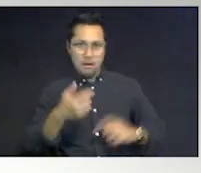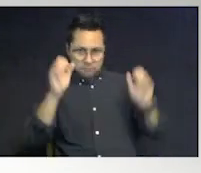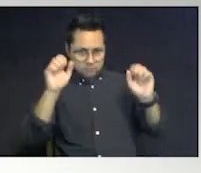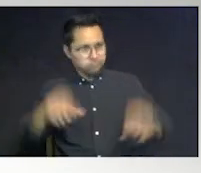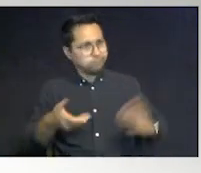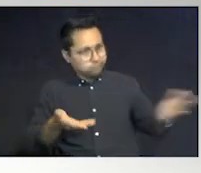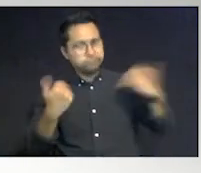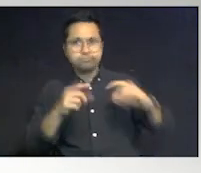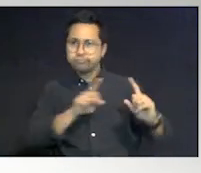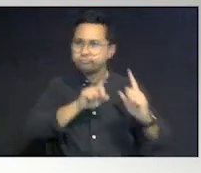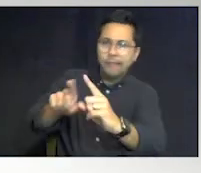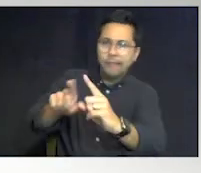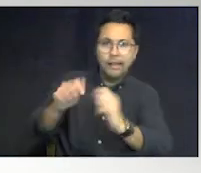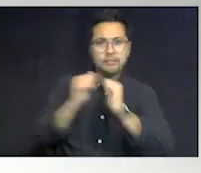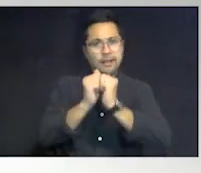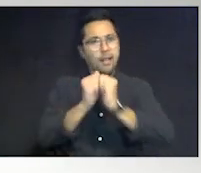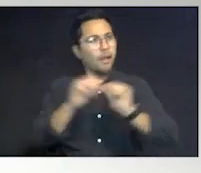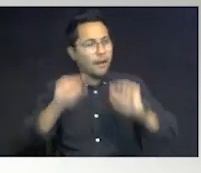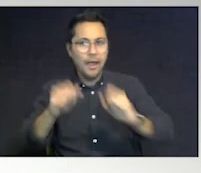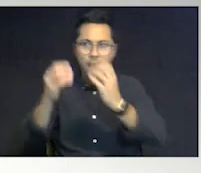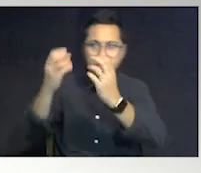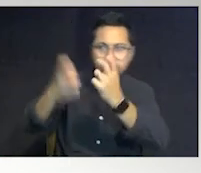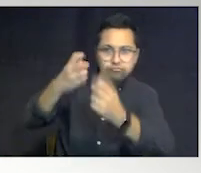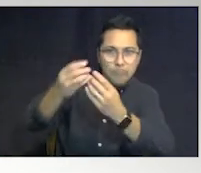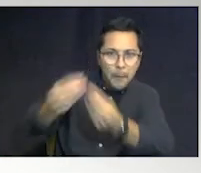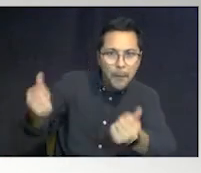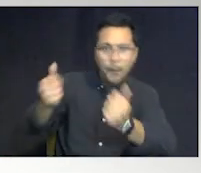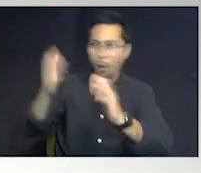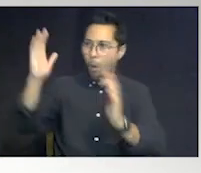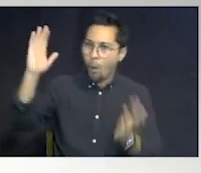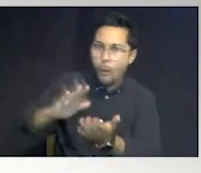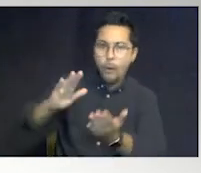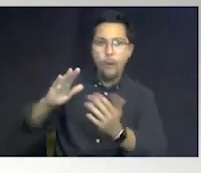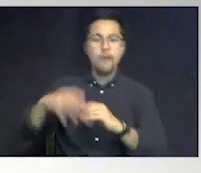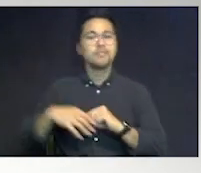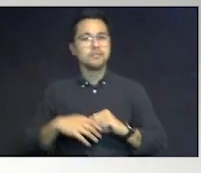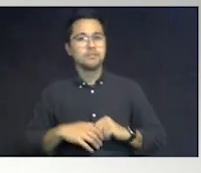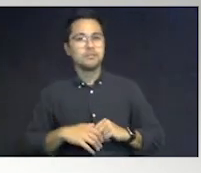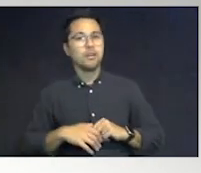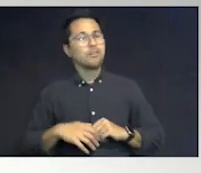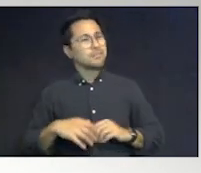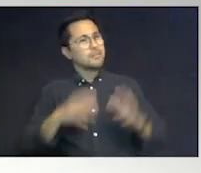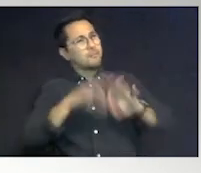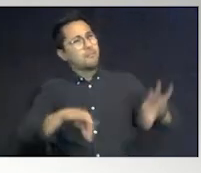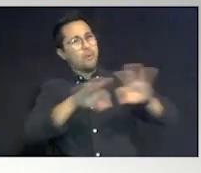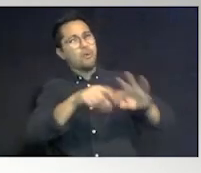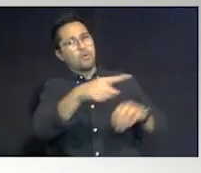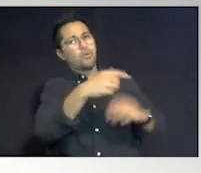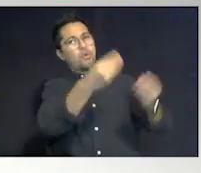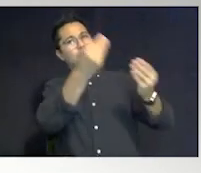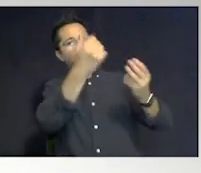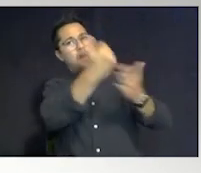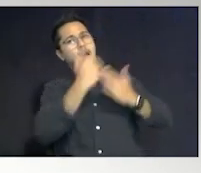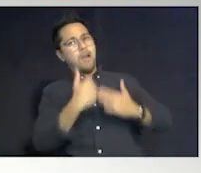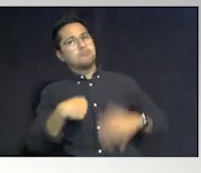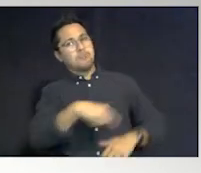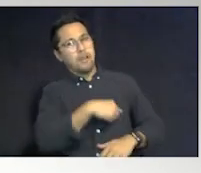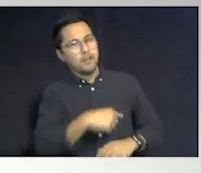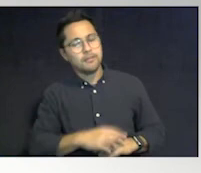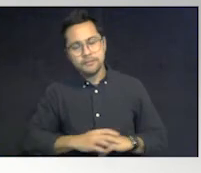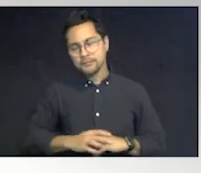work through the problem? So it's important that you guys help us do what we're telling the officers to expect from you.